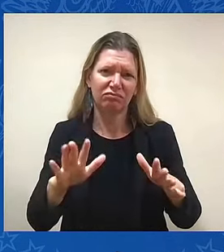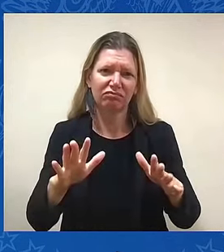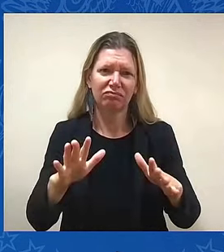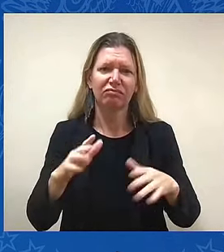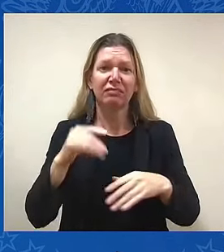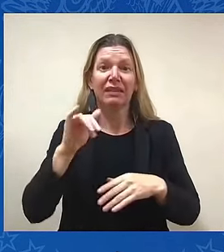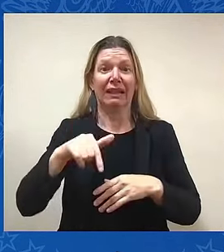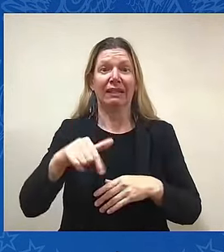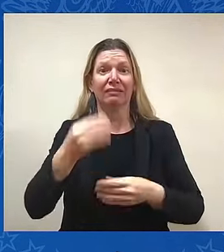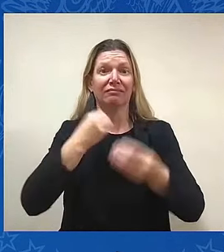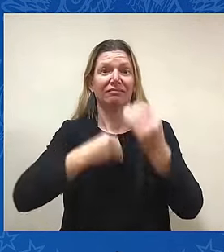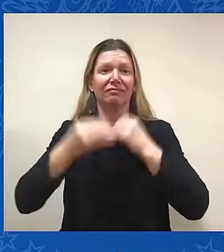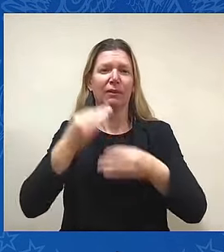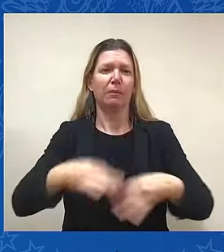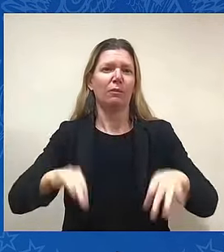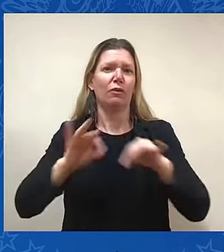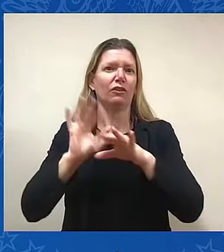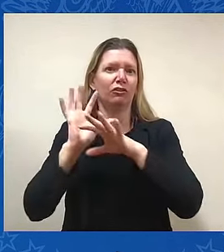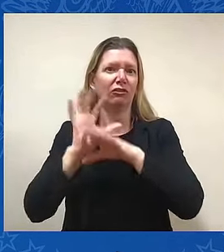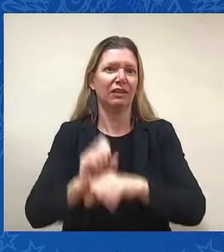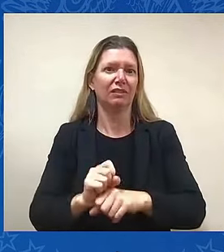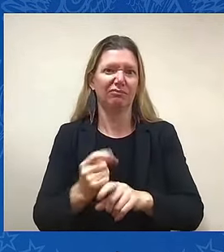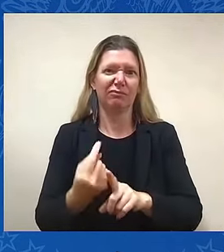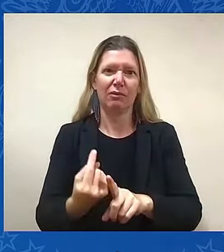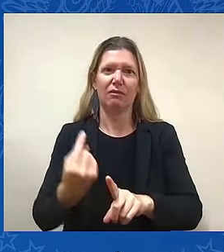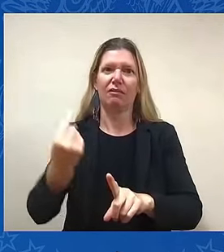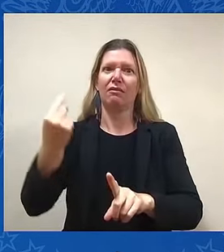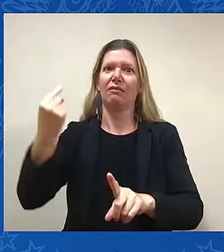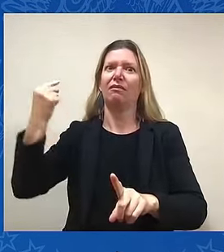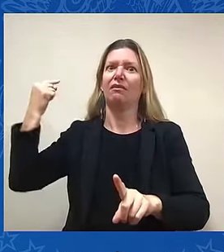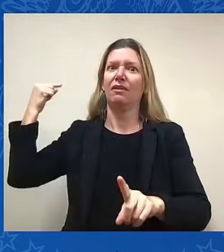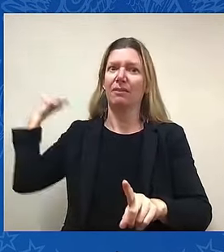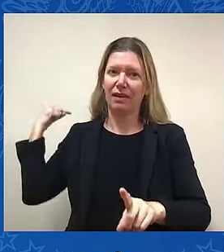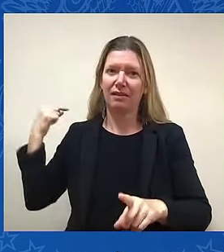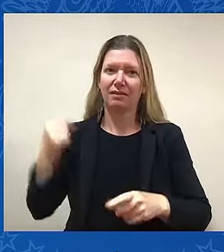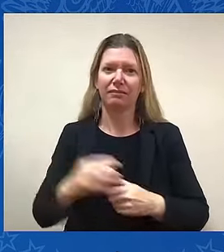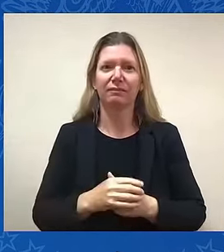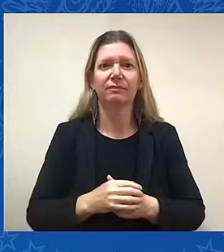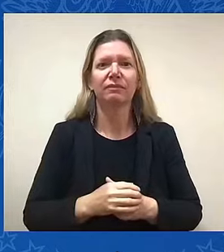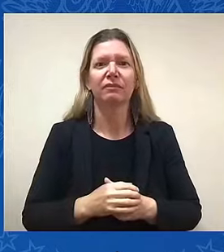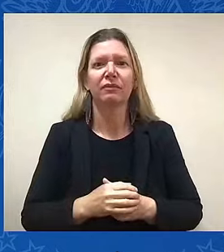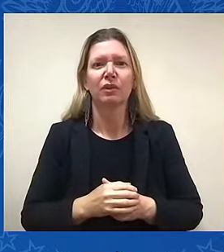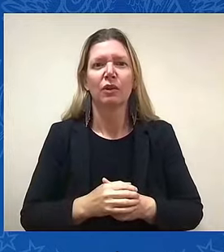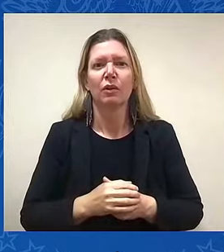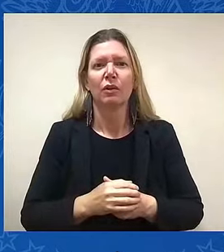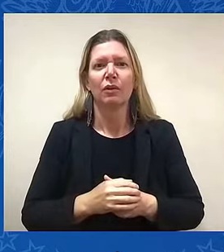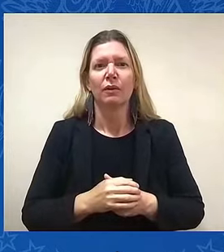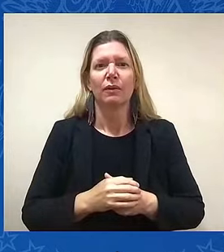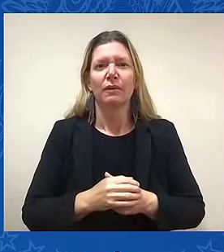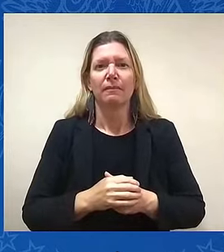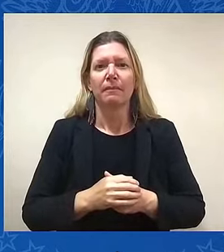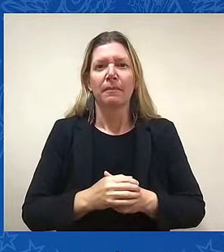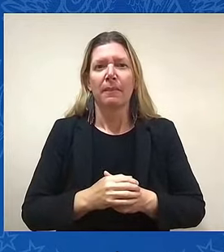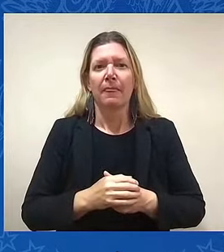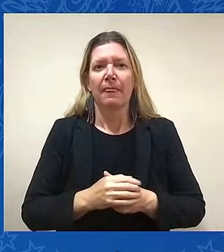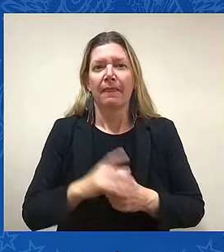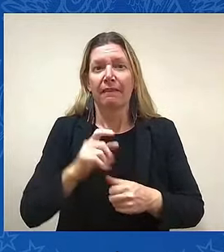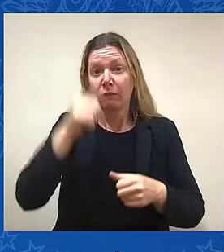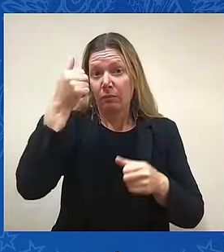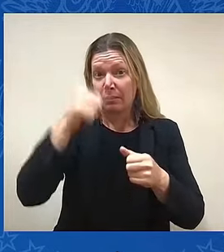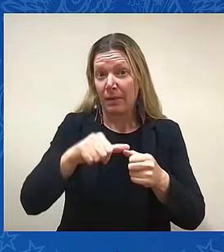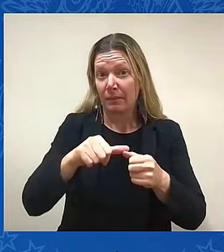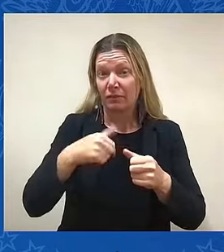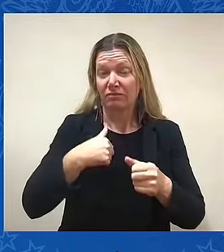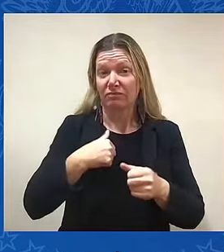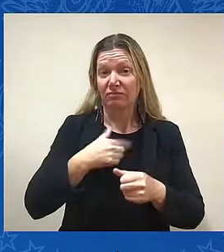this, let me put it this way. I remember when I was vice president and things weren't going